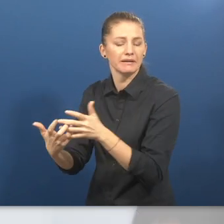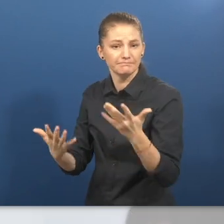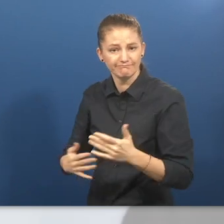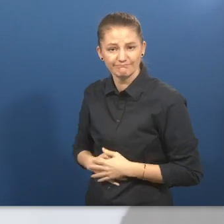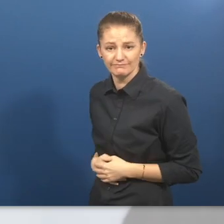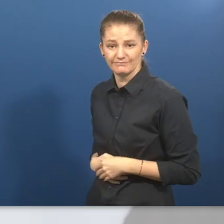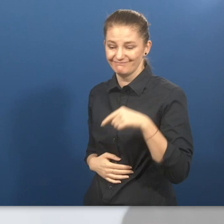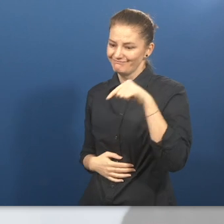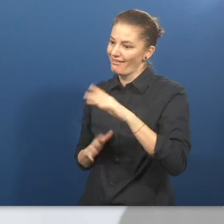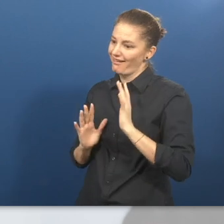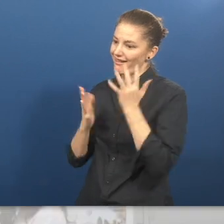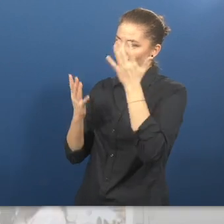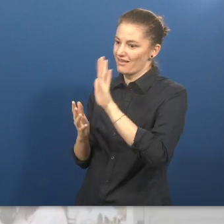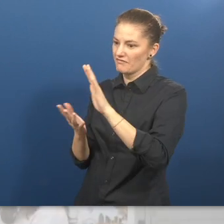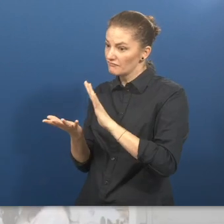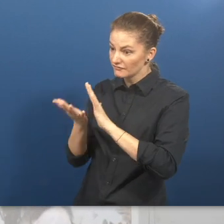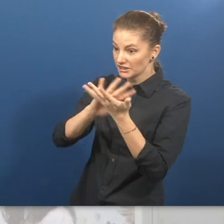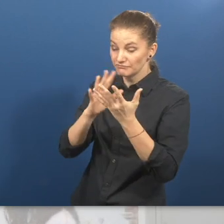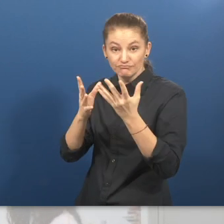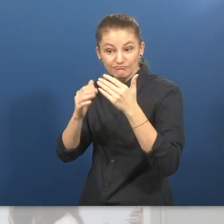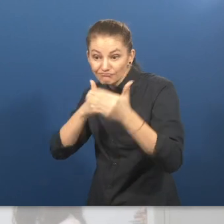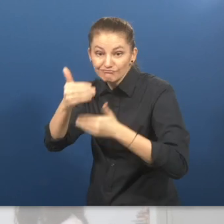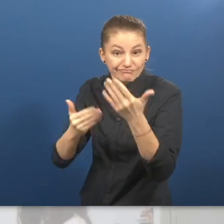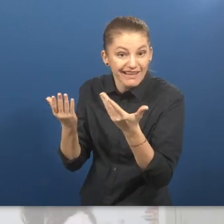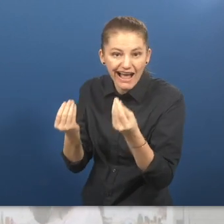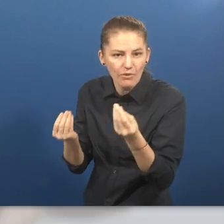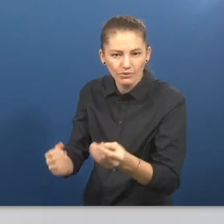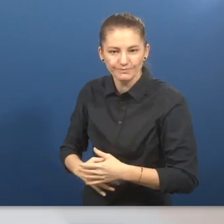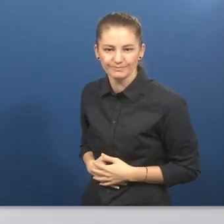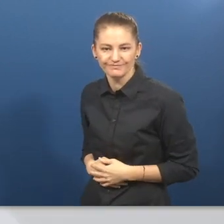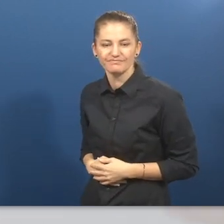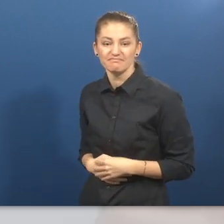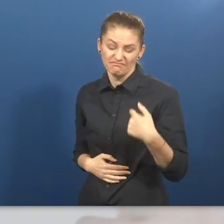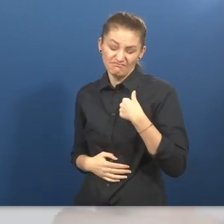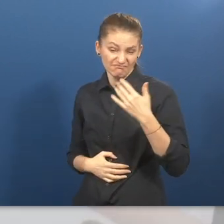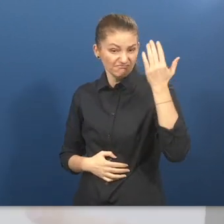did this solution change your life i